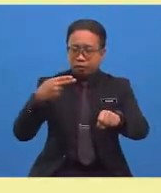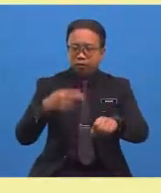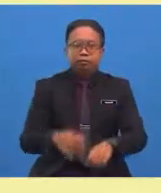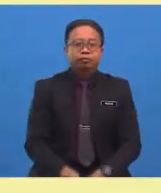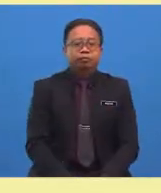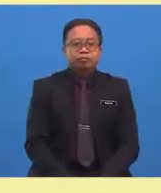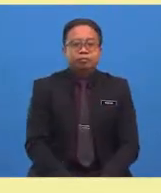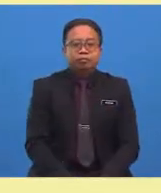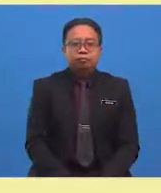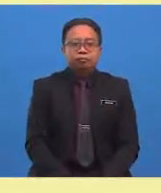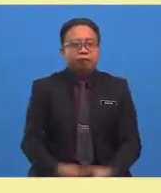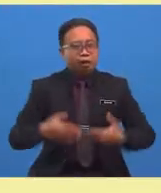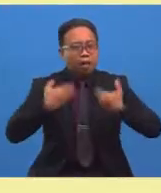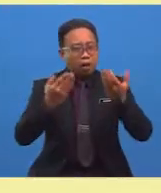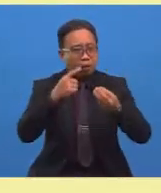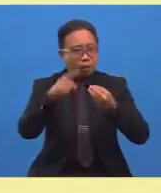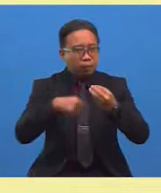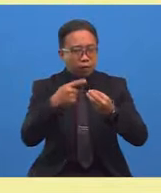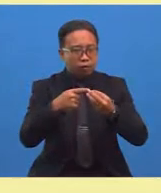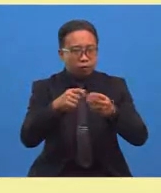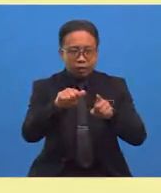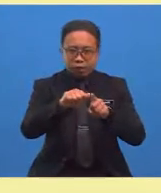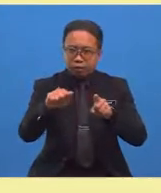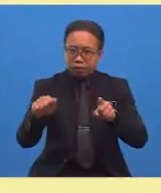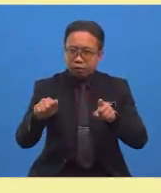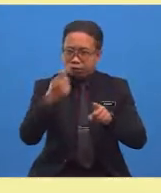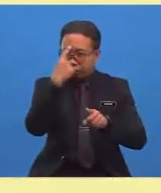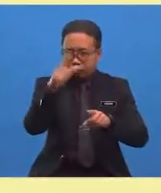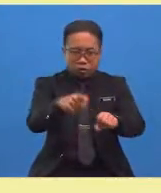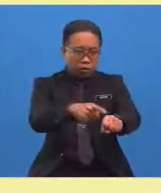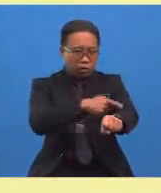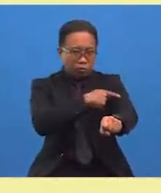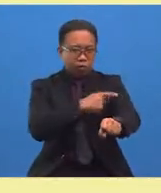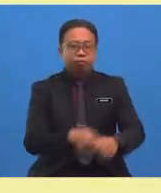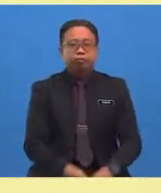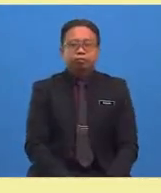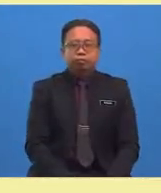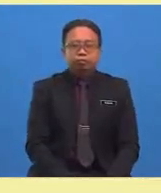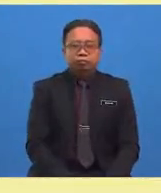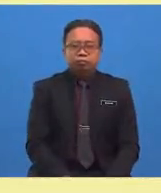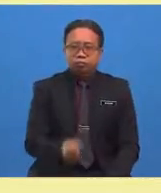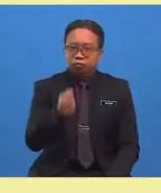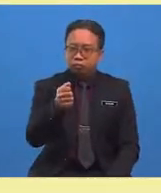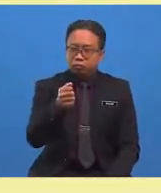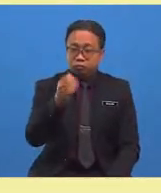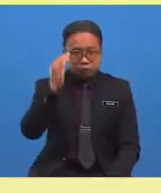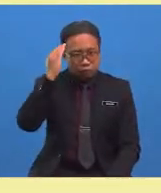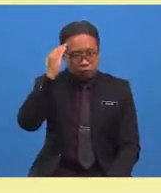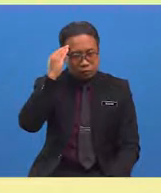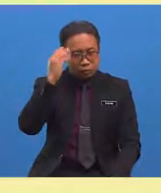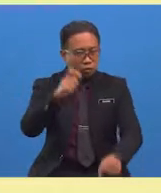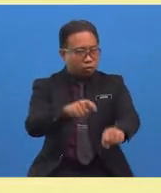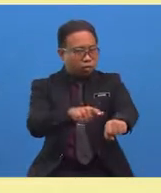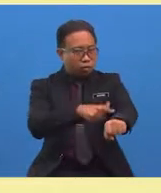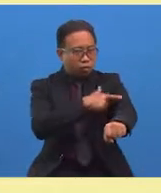How about an antonym for long? You nailed that. The antonym for